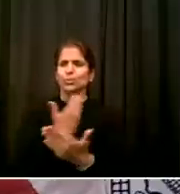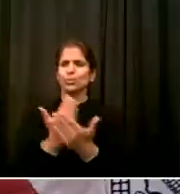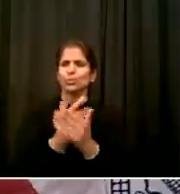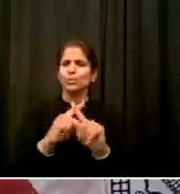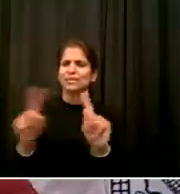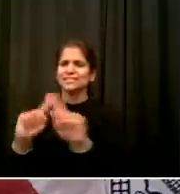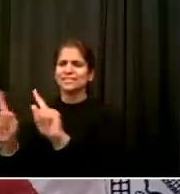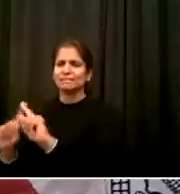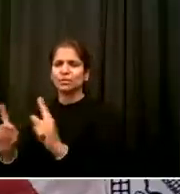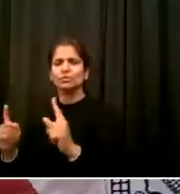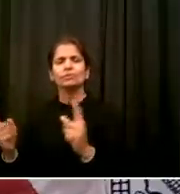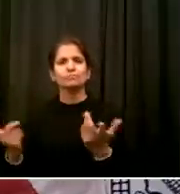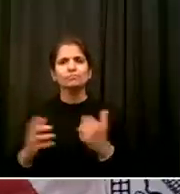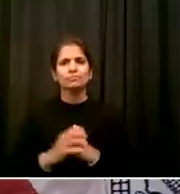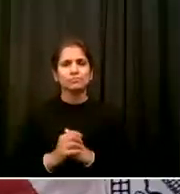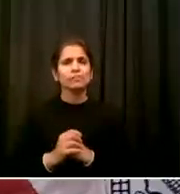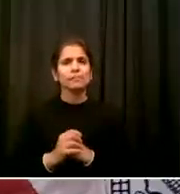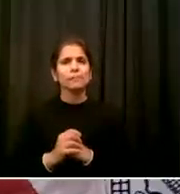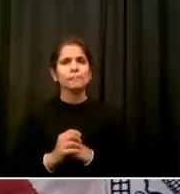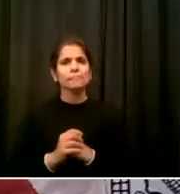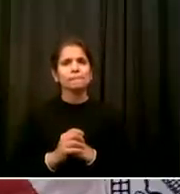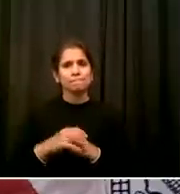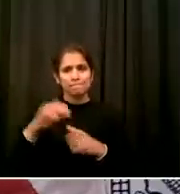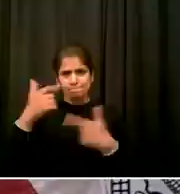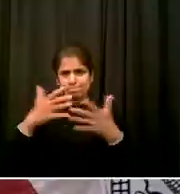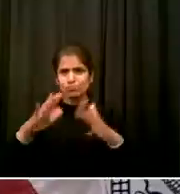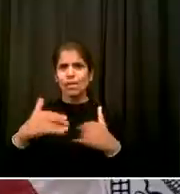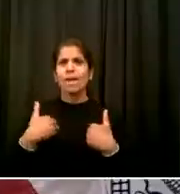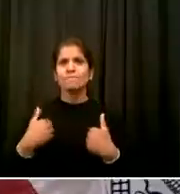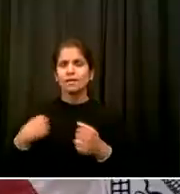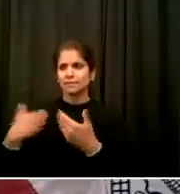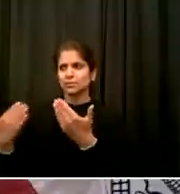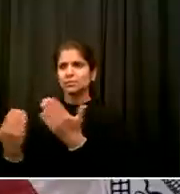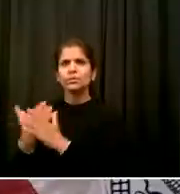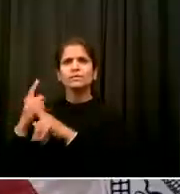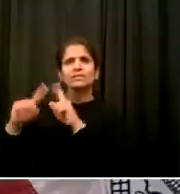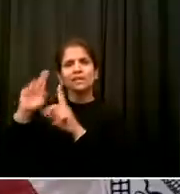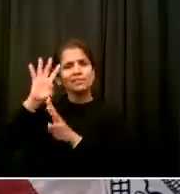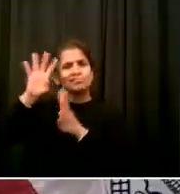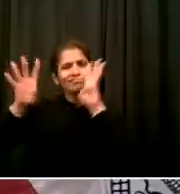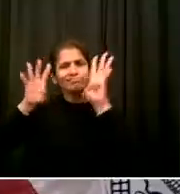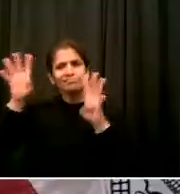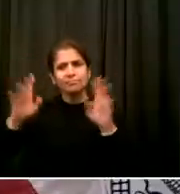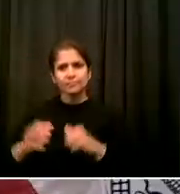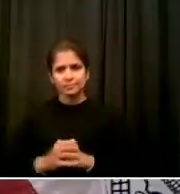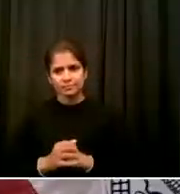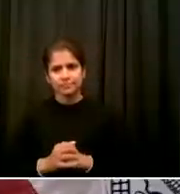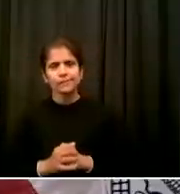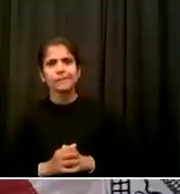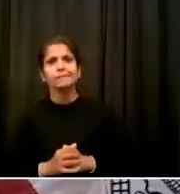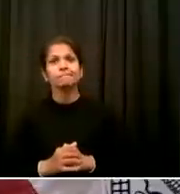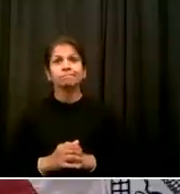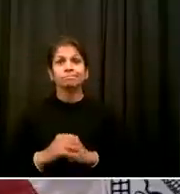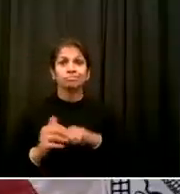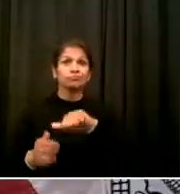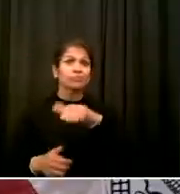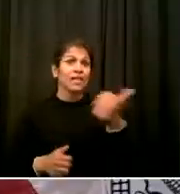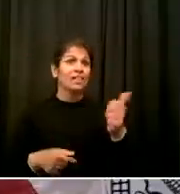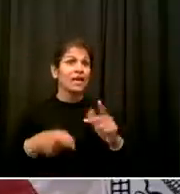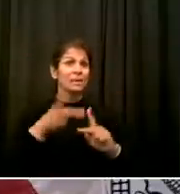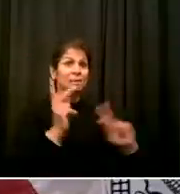third point some are just calling for a pure budget reduction To the NYPD So when you say something like traffic enforcement or anti-crime